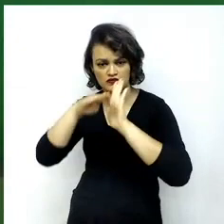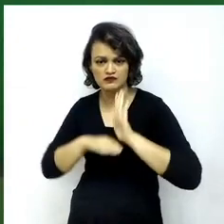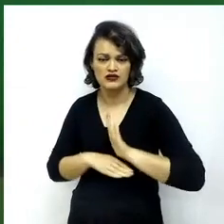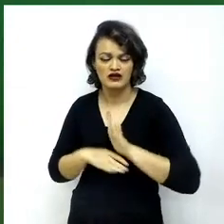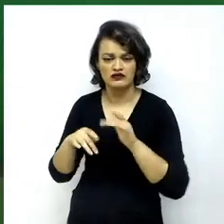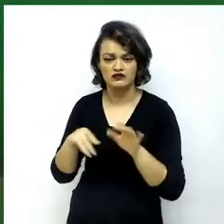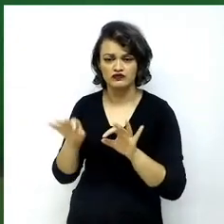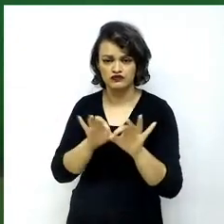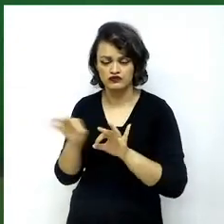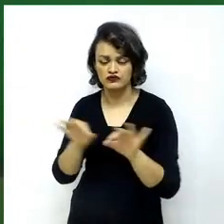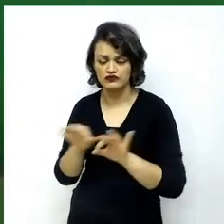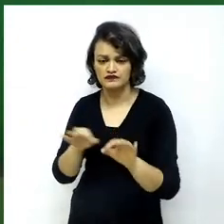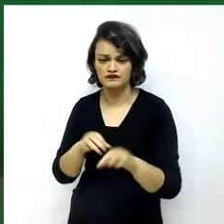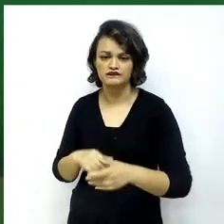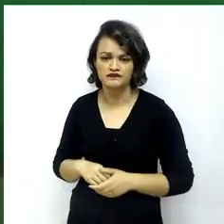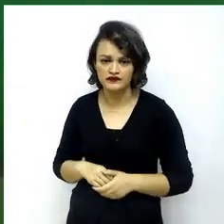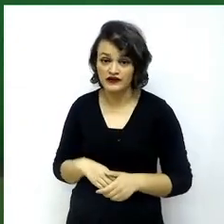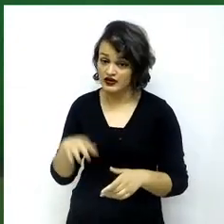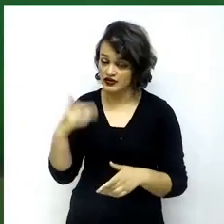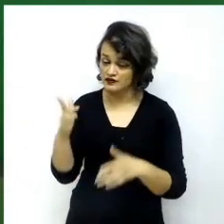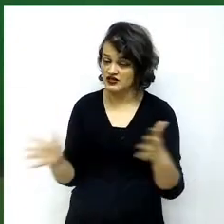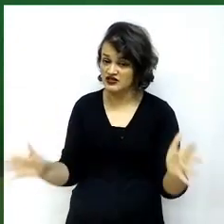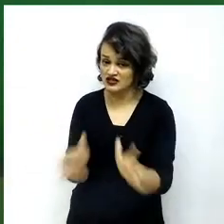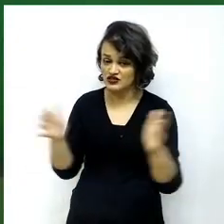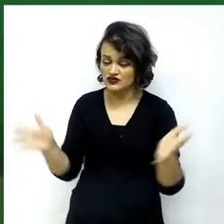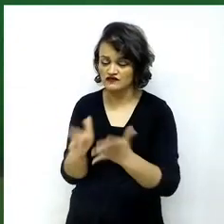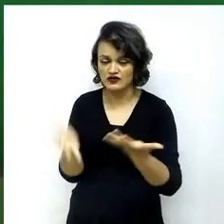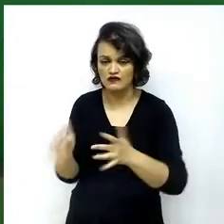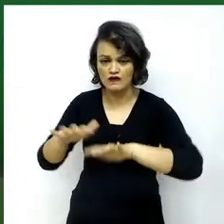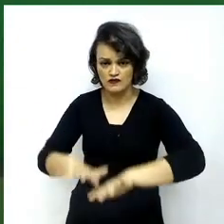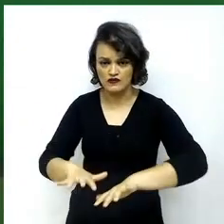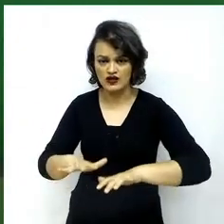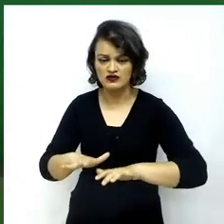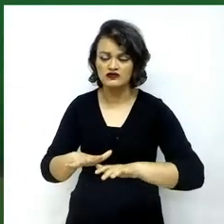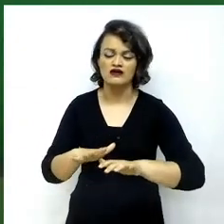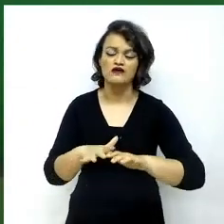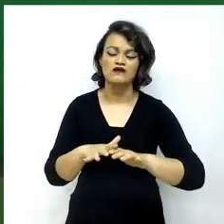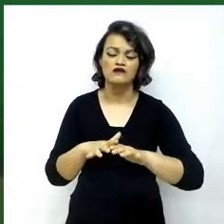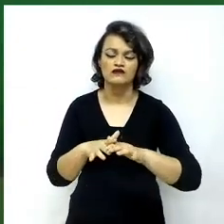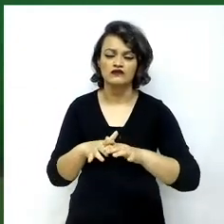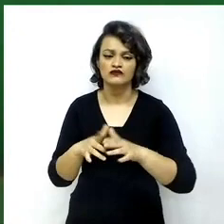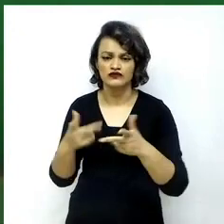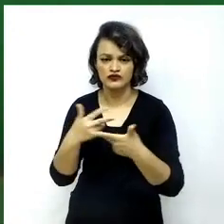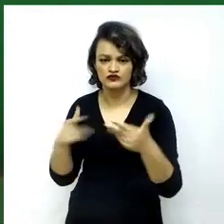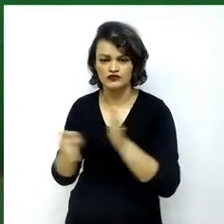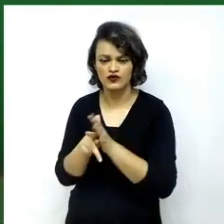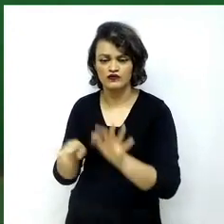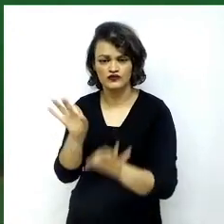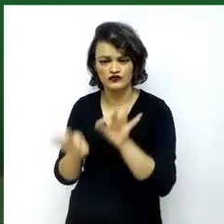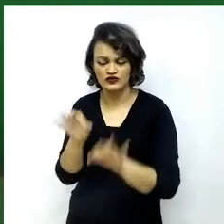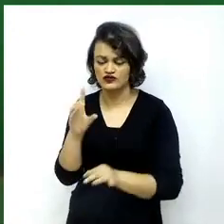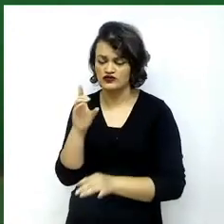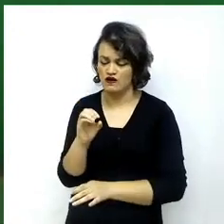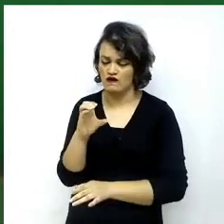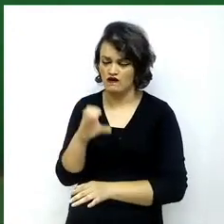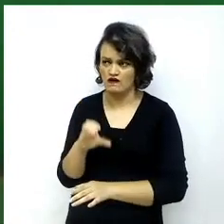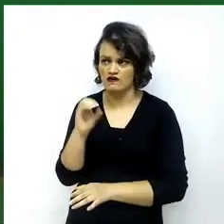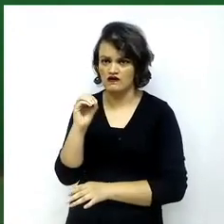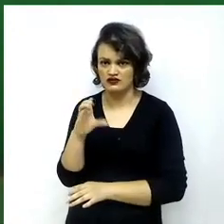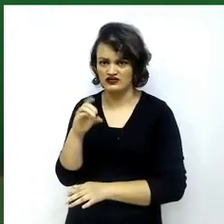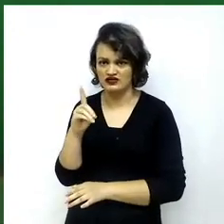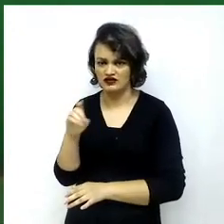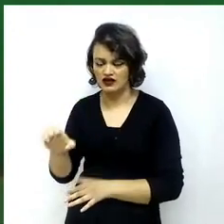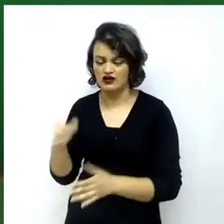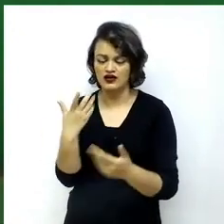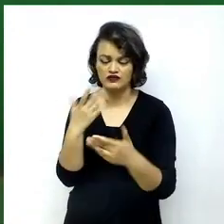guidelines and fostering the incorporation of the OECD's legal framework as well as working on reviews and studies